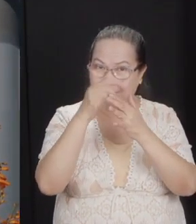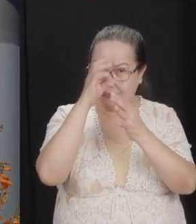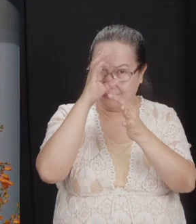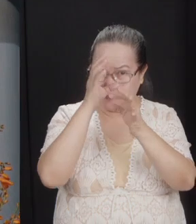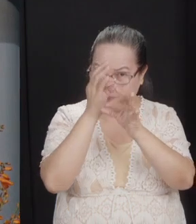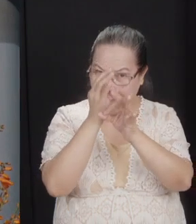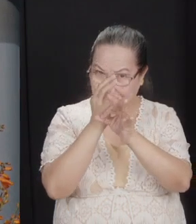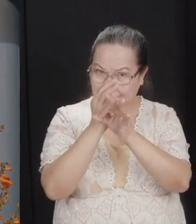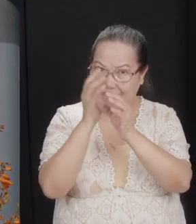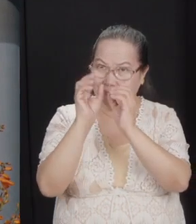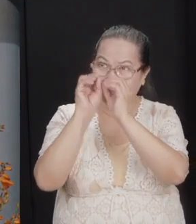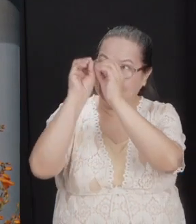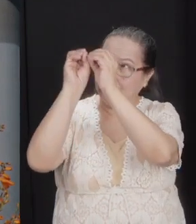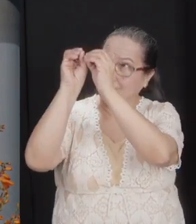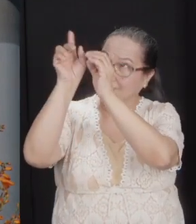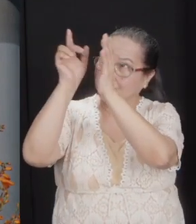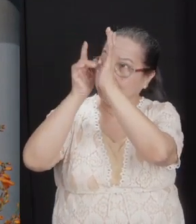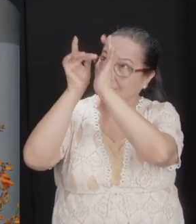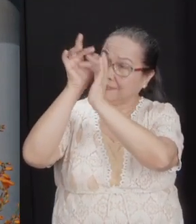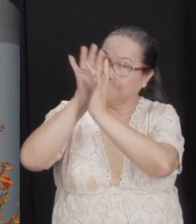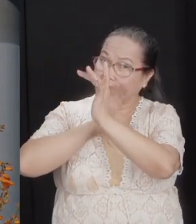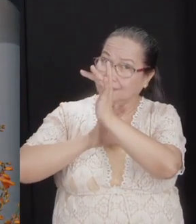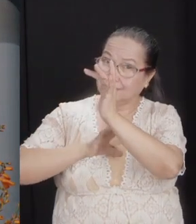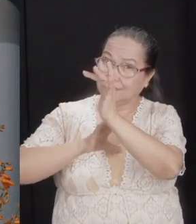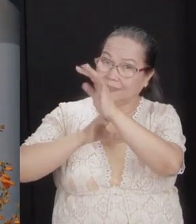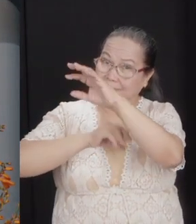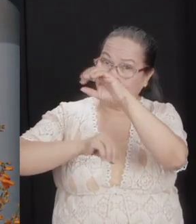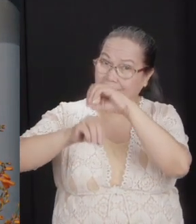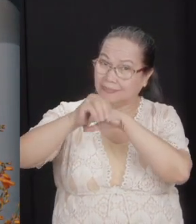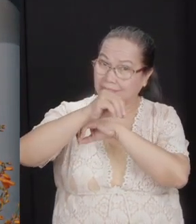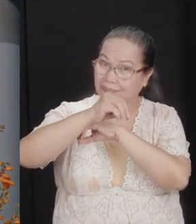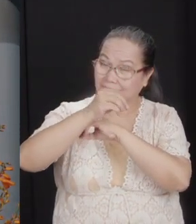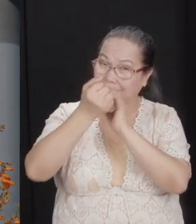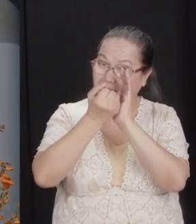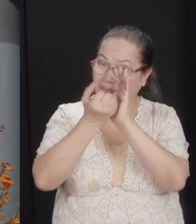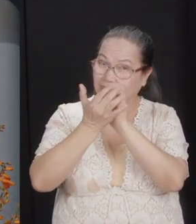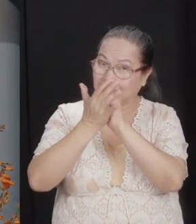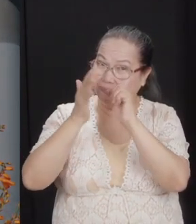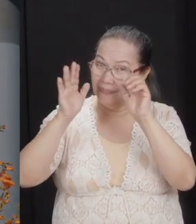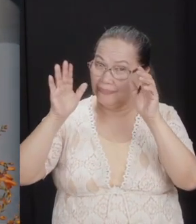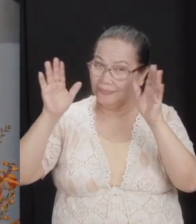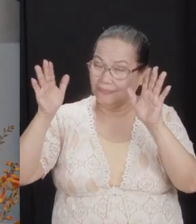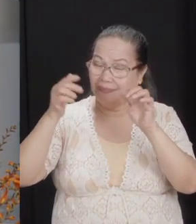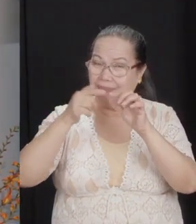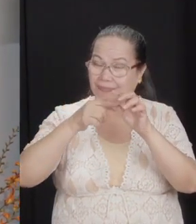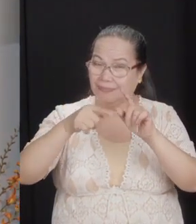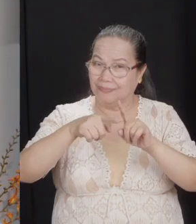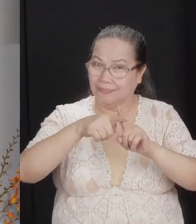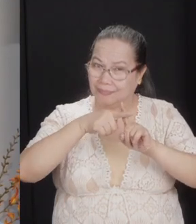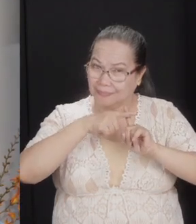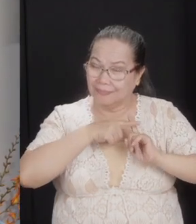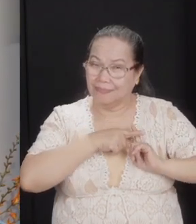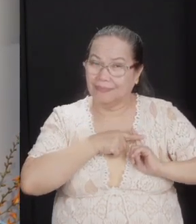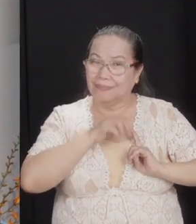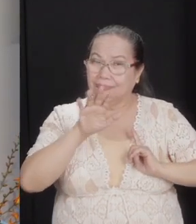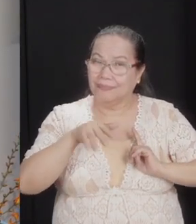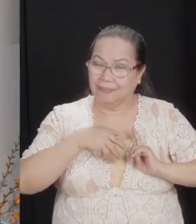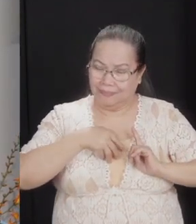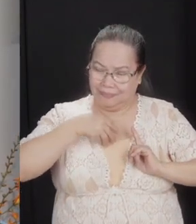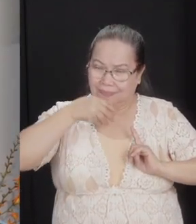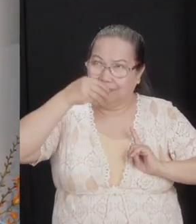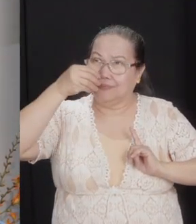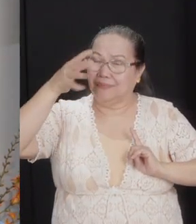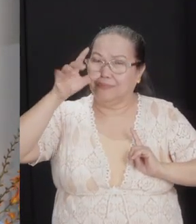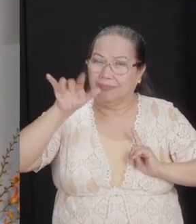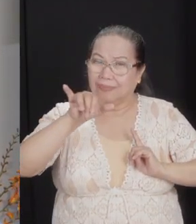in Christ who died on the cross, who took our place, if that's the only thing you have bet your entire life on earth and your entire